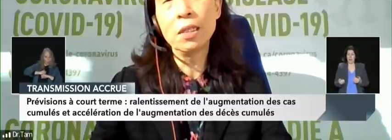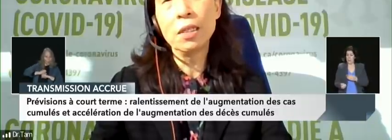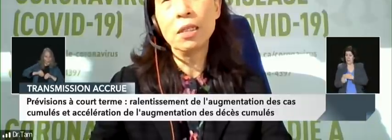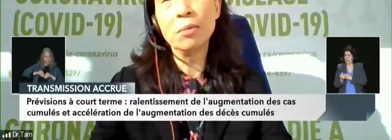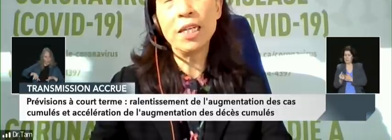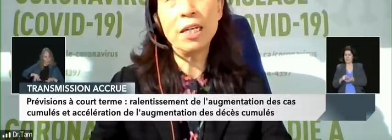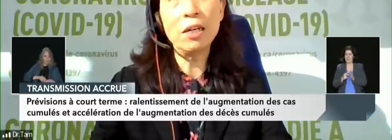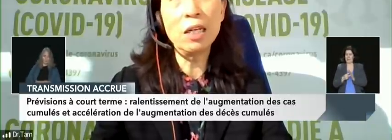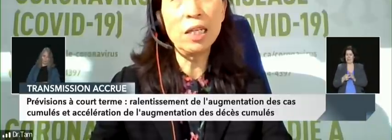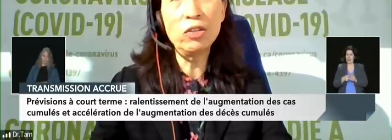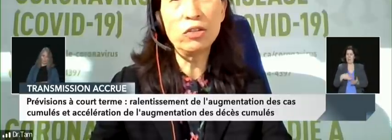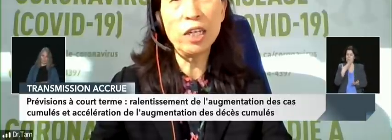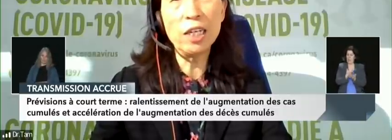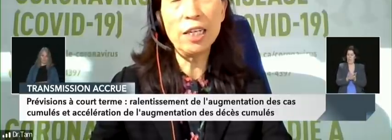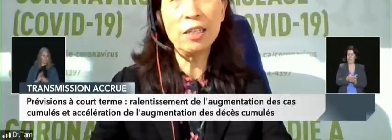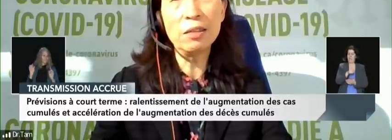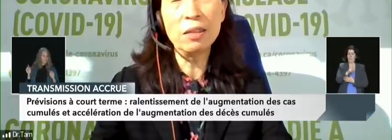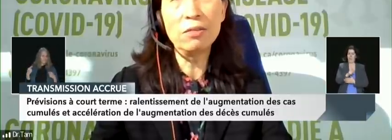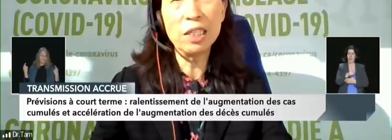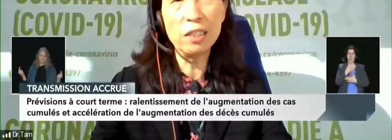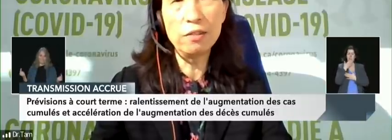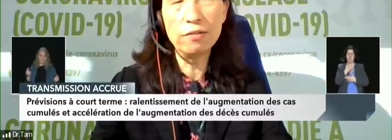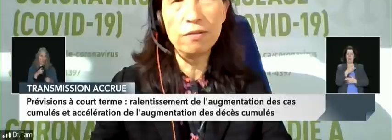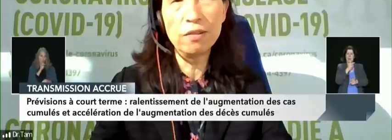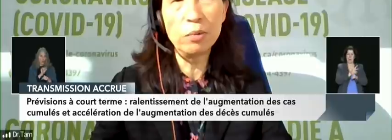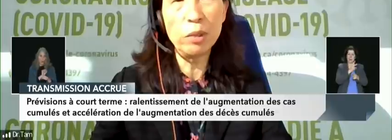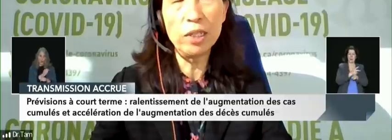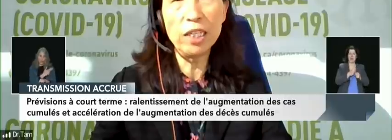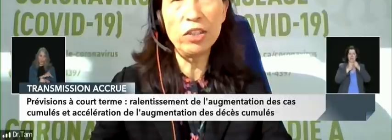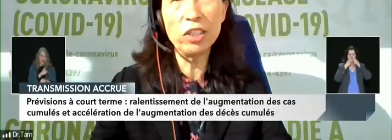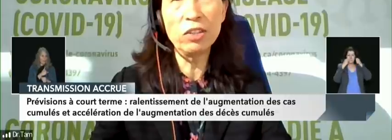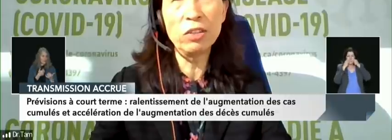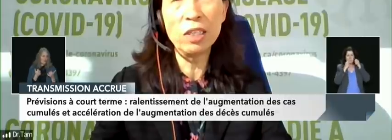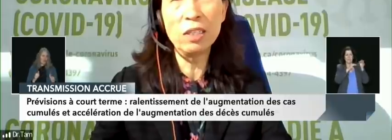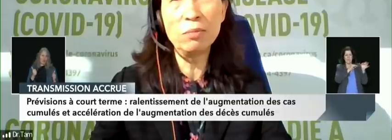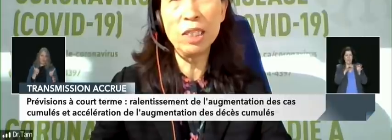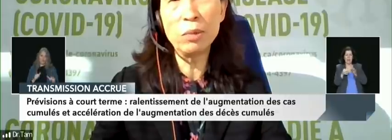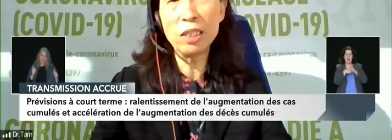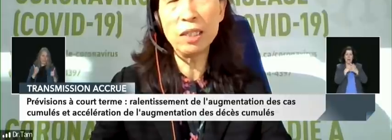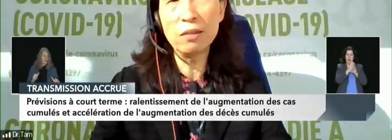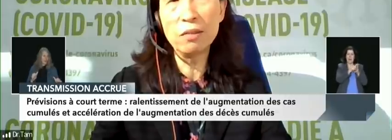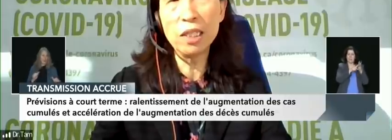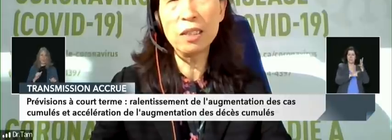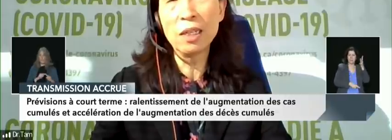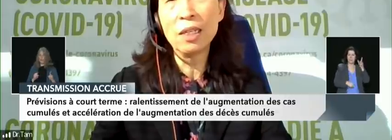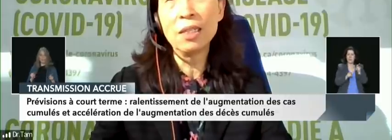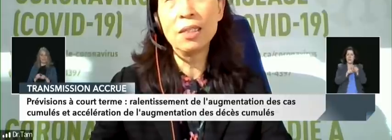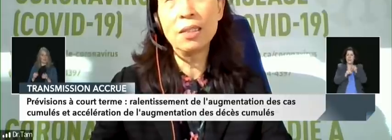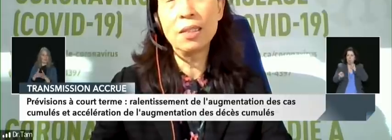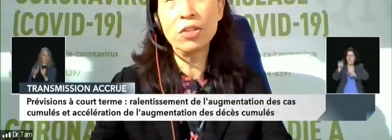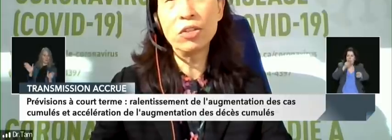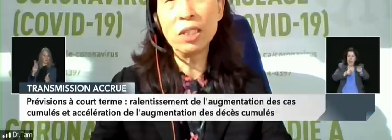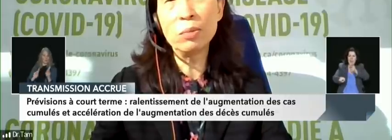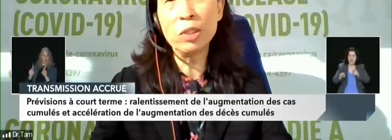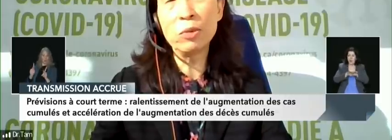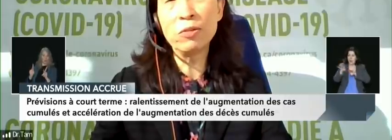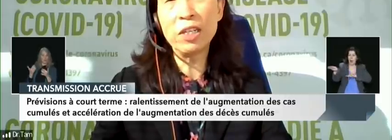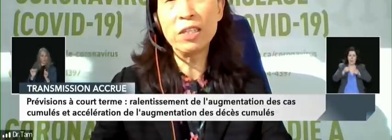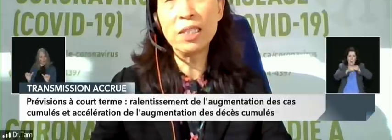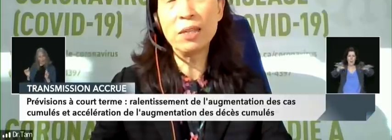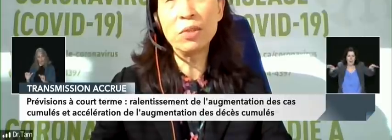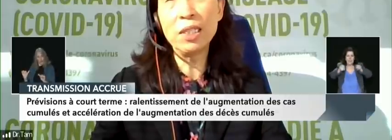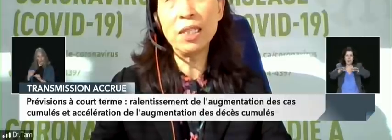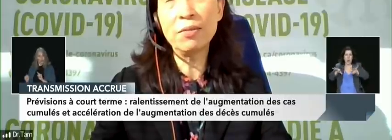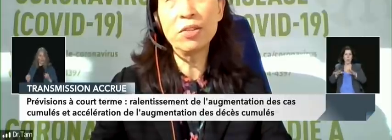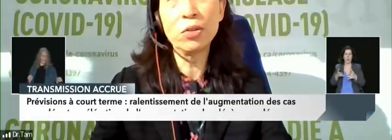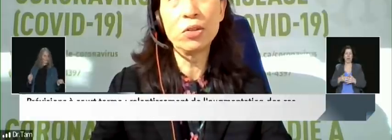workers no matter how hard they try like the rest of the population in minimizing their risk this is such a transmissible